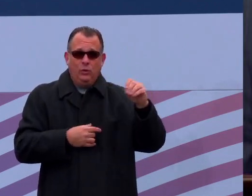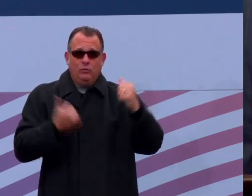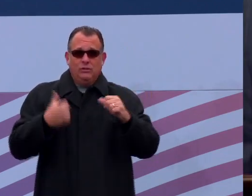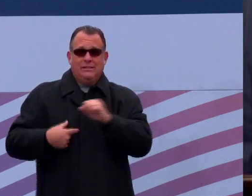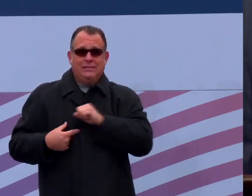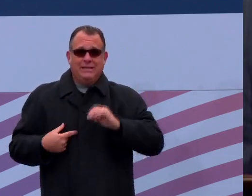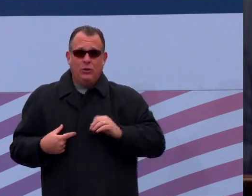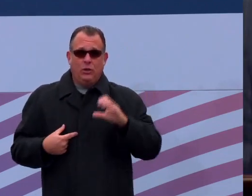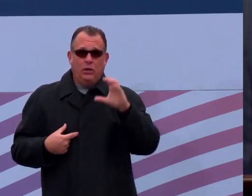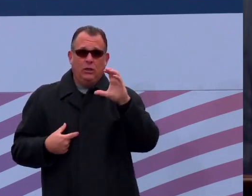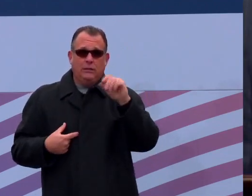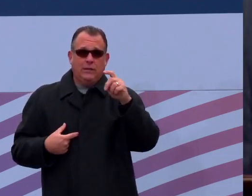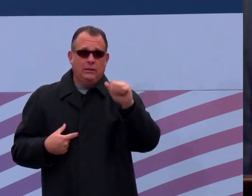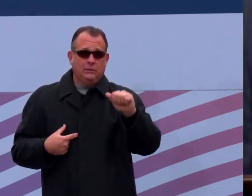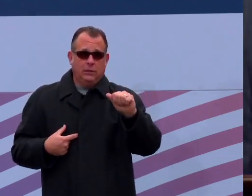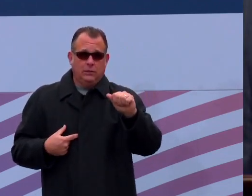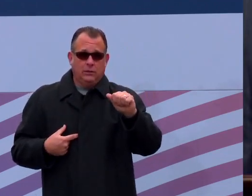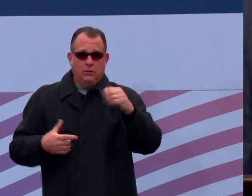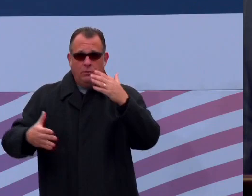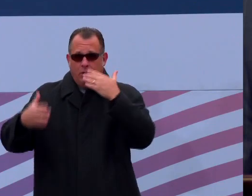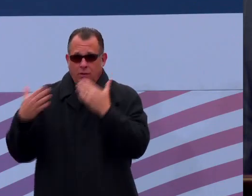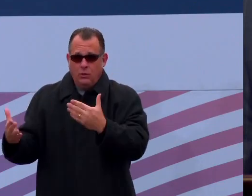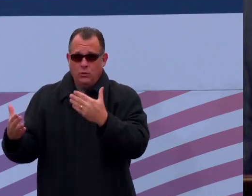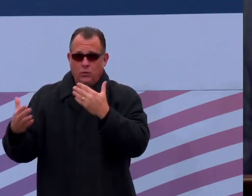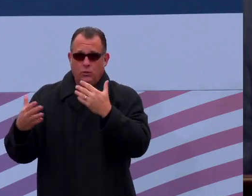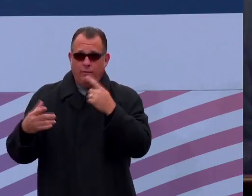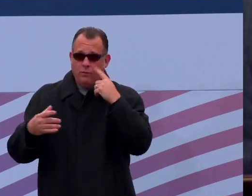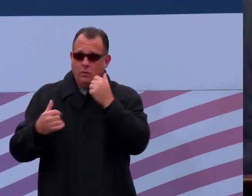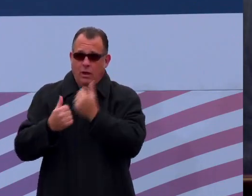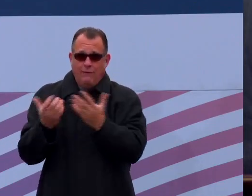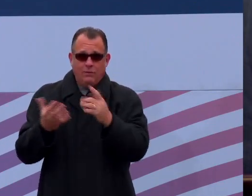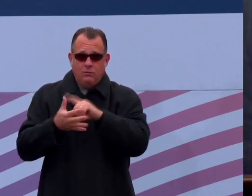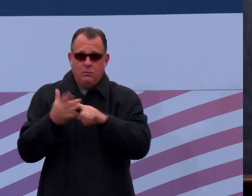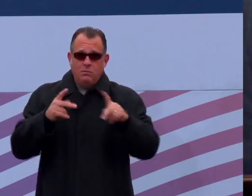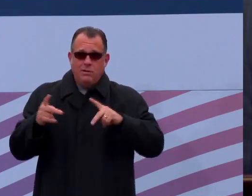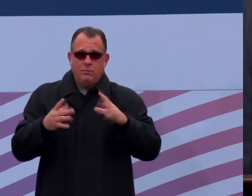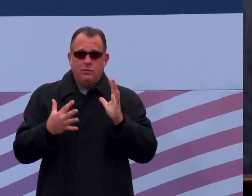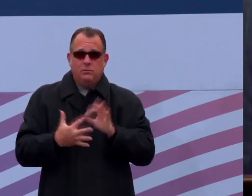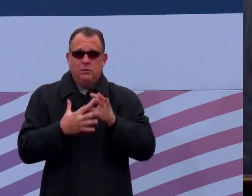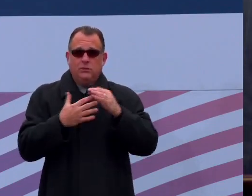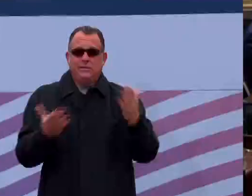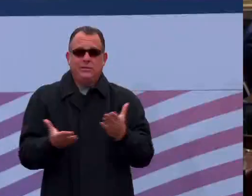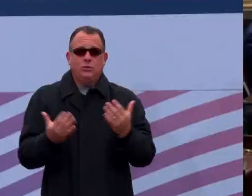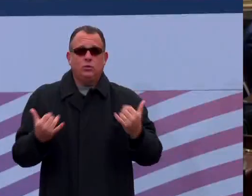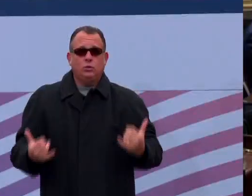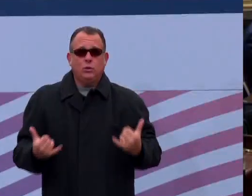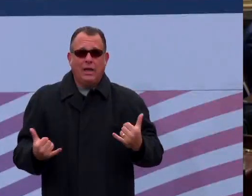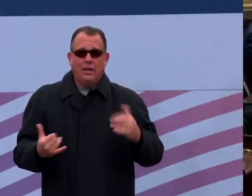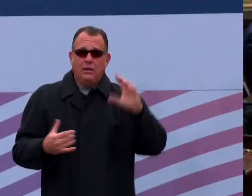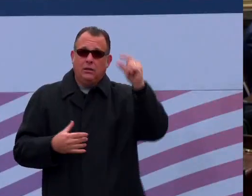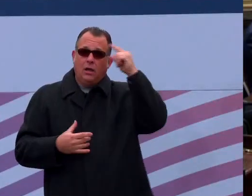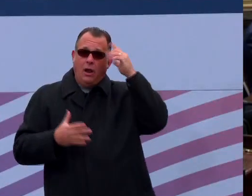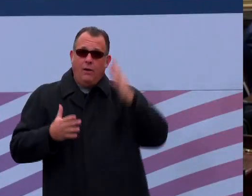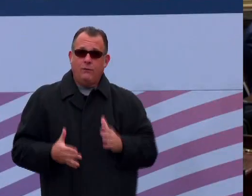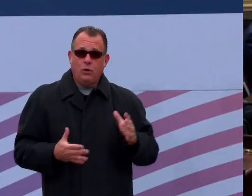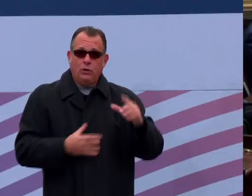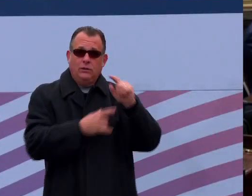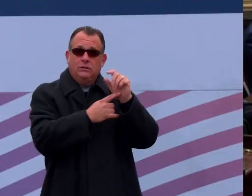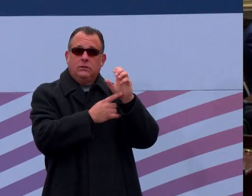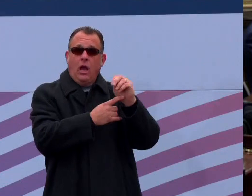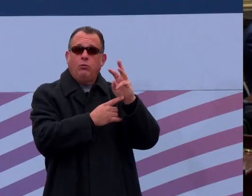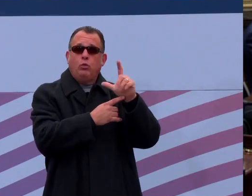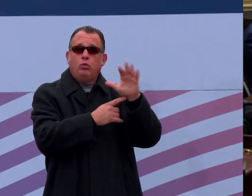Madam President, we're joined by a number of guests here this afternoon. And I would say, starting off with our Governor Tom Wolf and First Lady Frances Wolf.